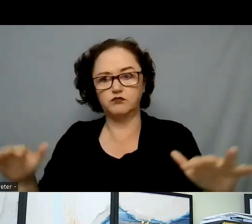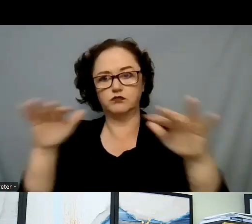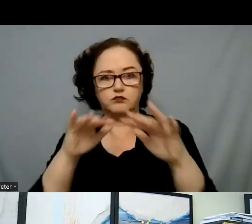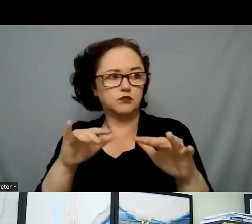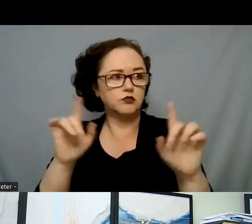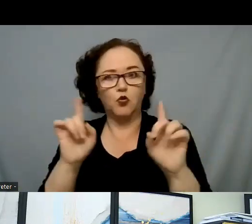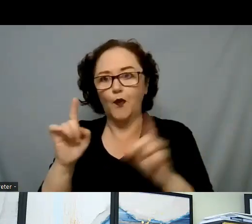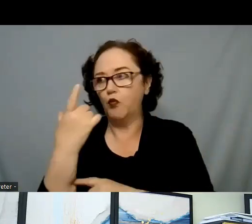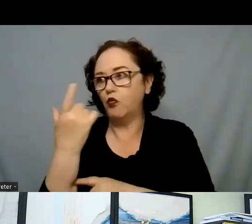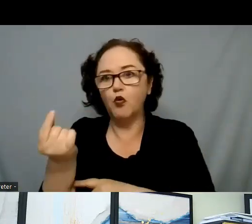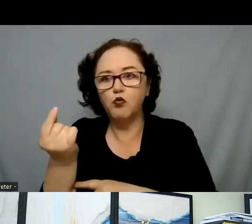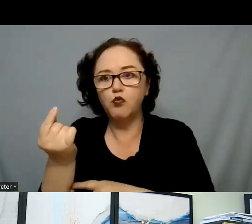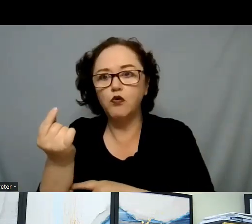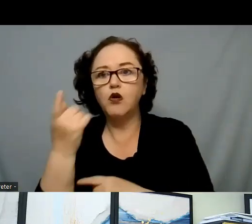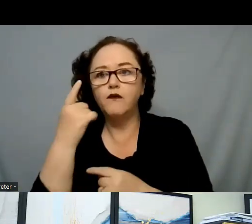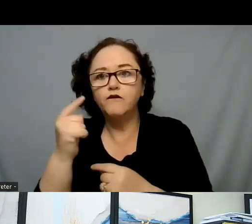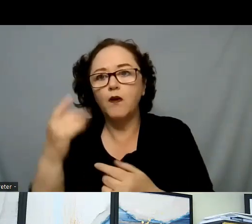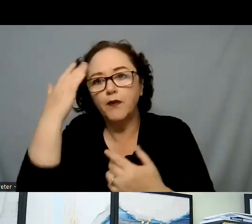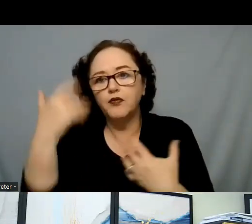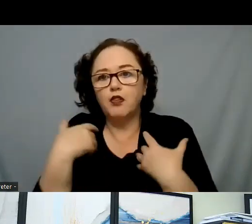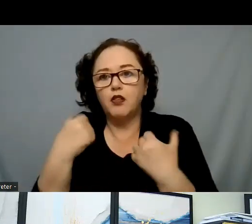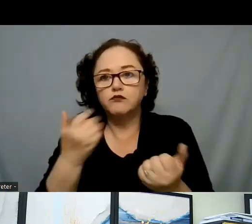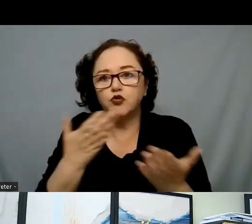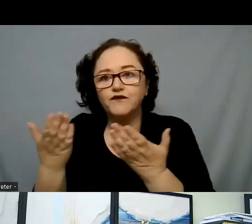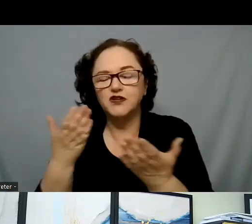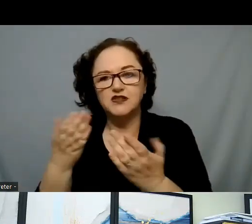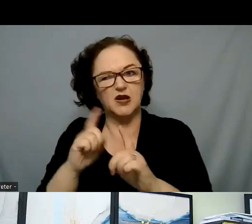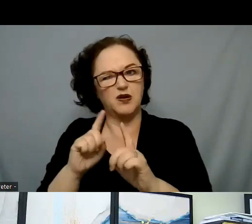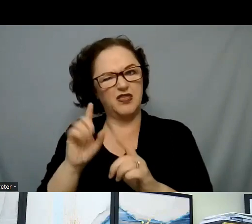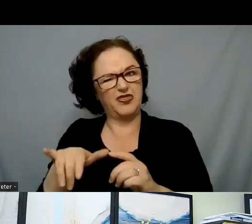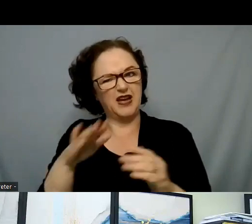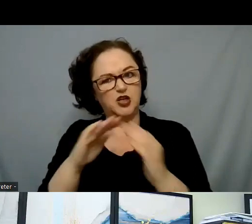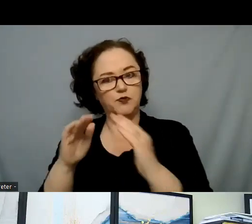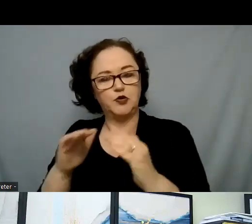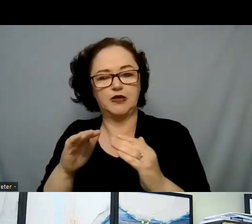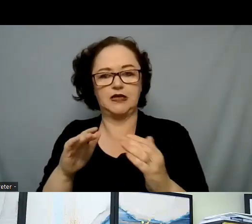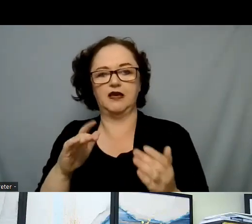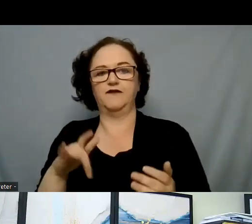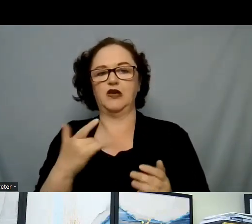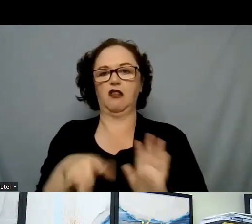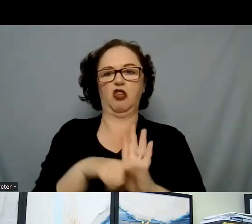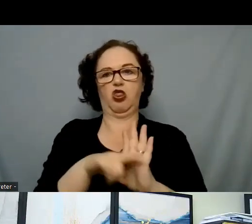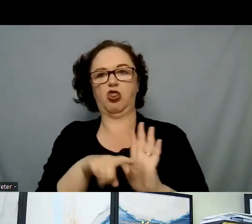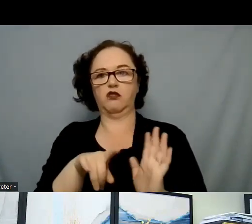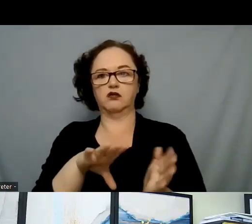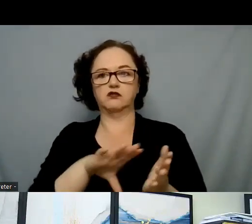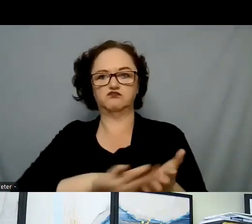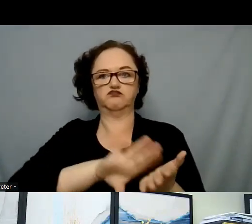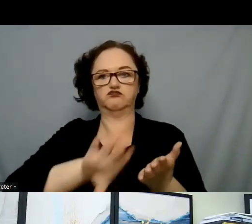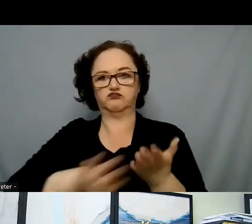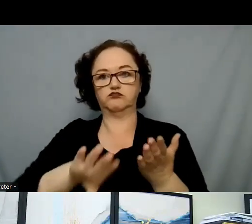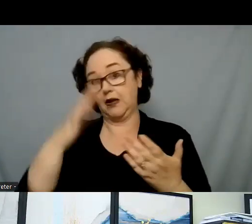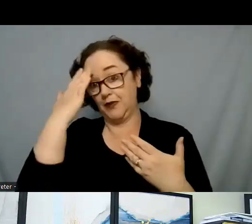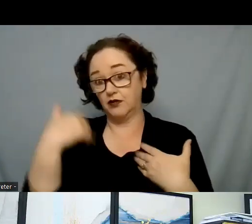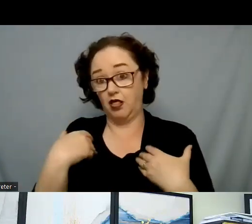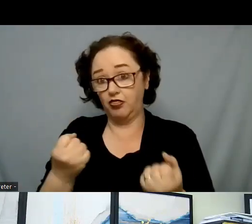community did not embrace. And this is, again, where culture and understanding culture comes into play. So, when they found out this particular